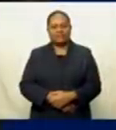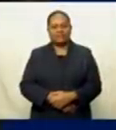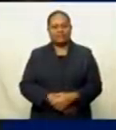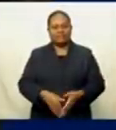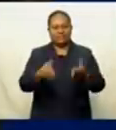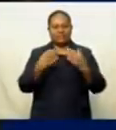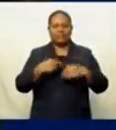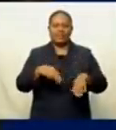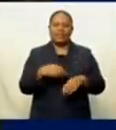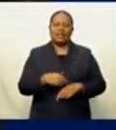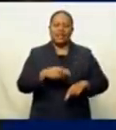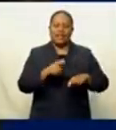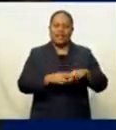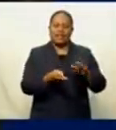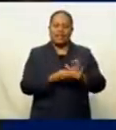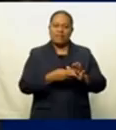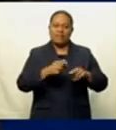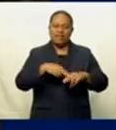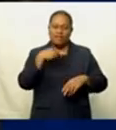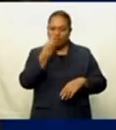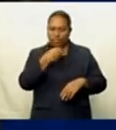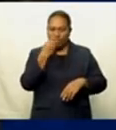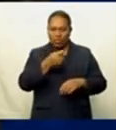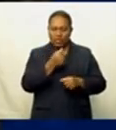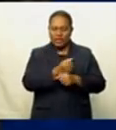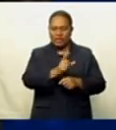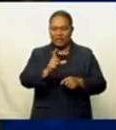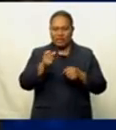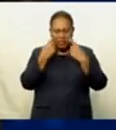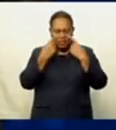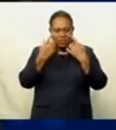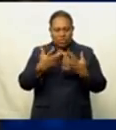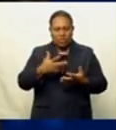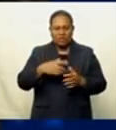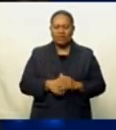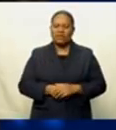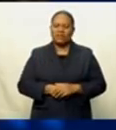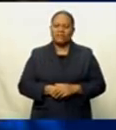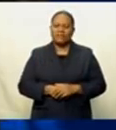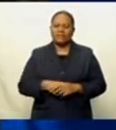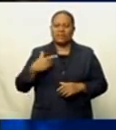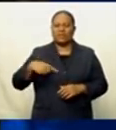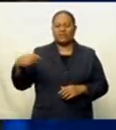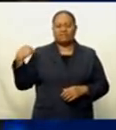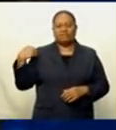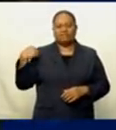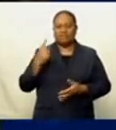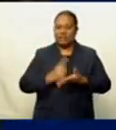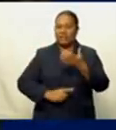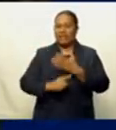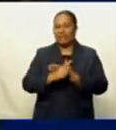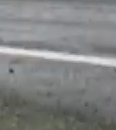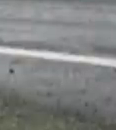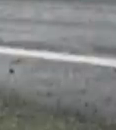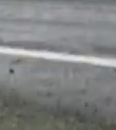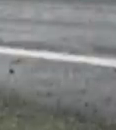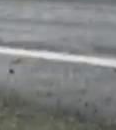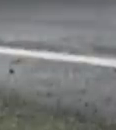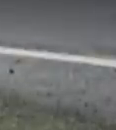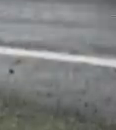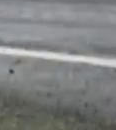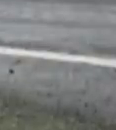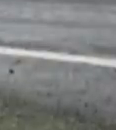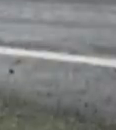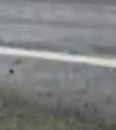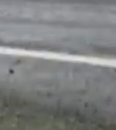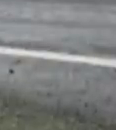FMF Foods Limited is seeing a reduction in its sale volumes, which will have an impact on the year and financials. In a market announcement,